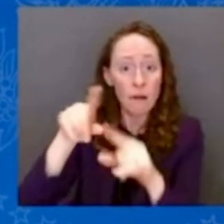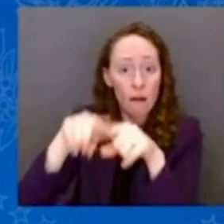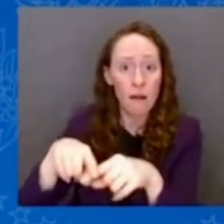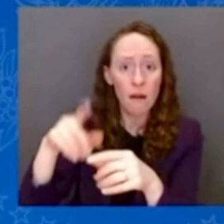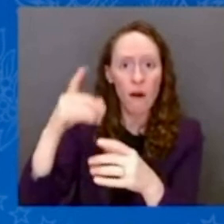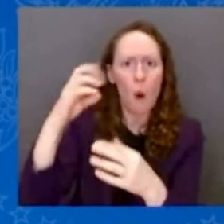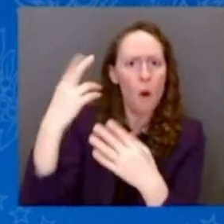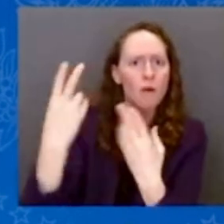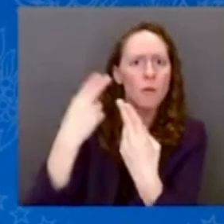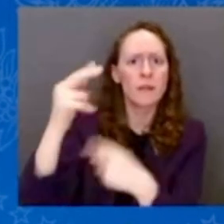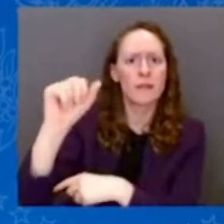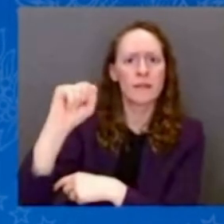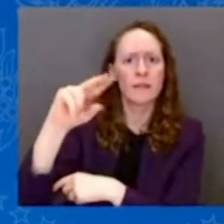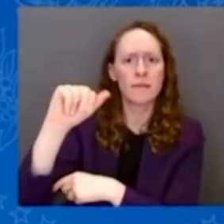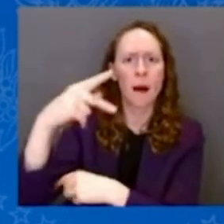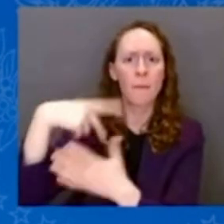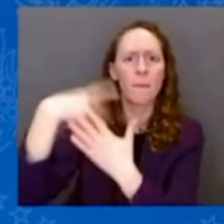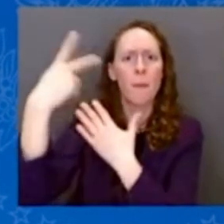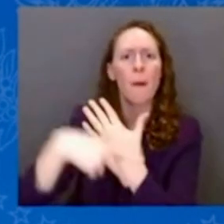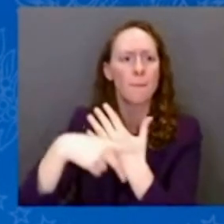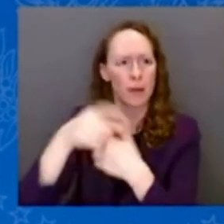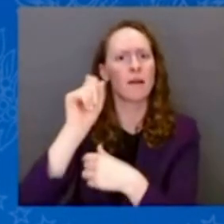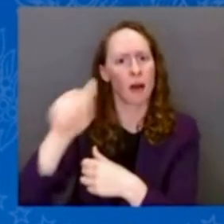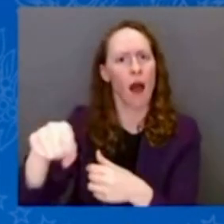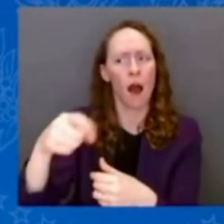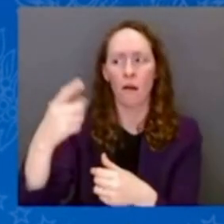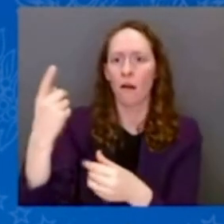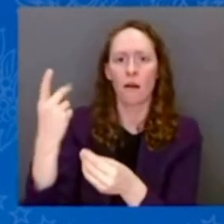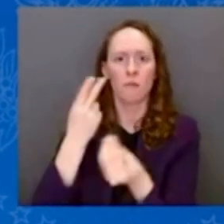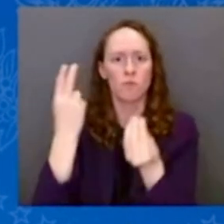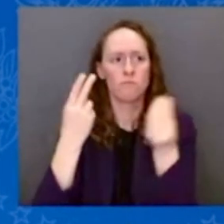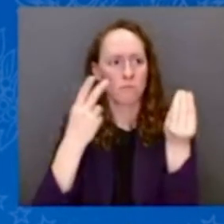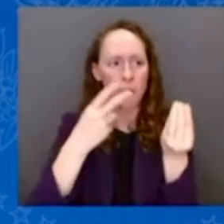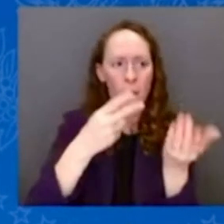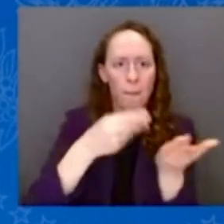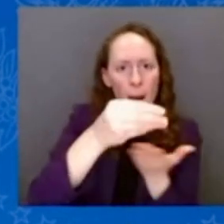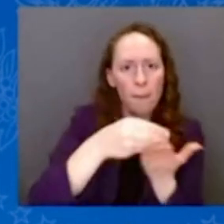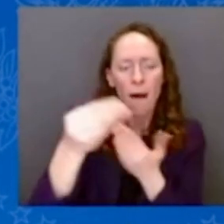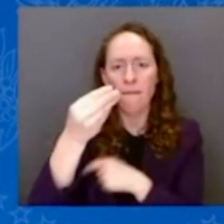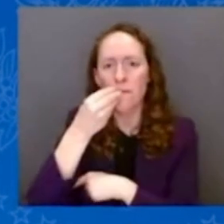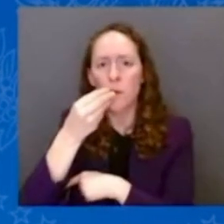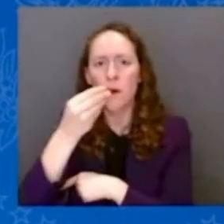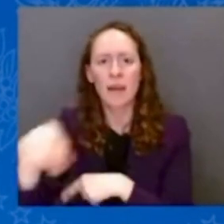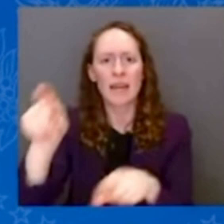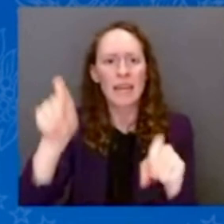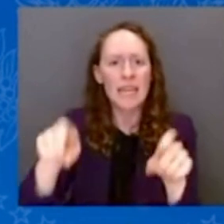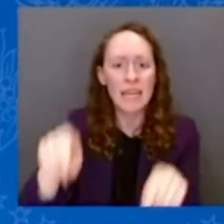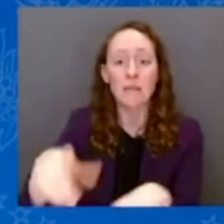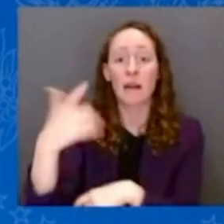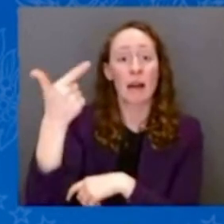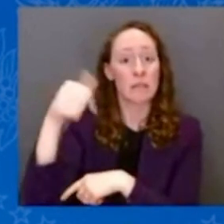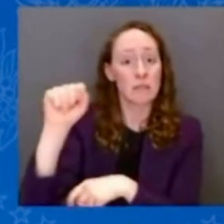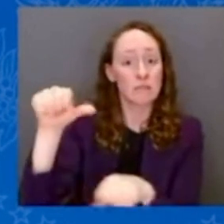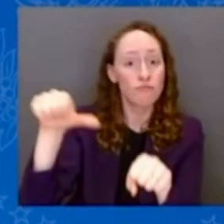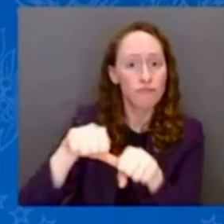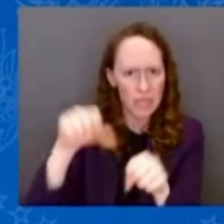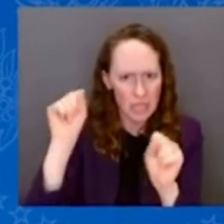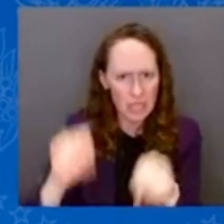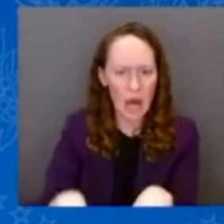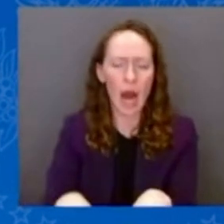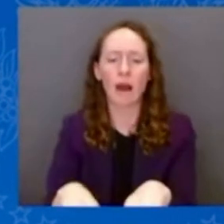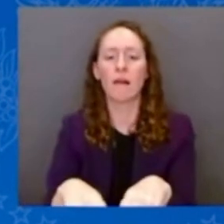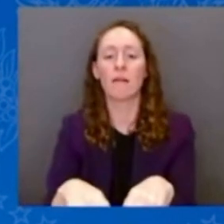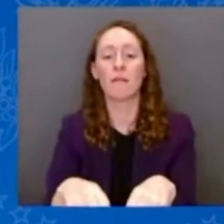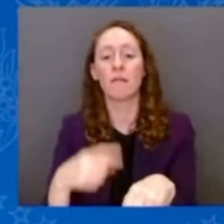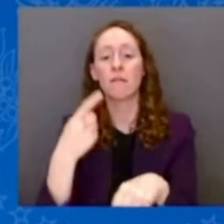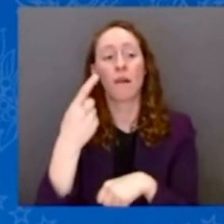for meals in grocery stores, gas stations, convenience stores, the dollar store, and other vehicles. You can use that SNAP